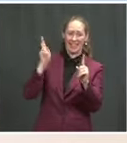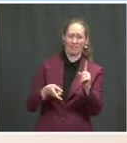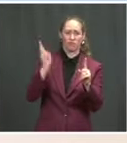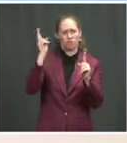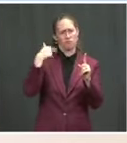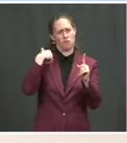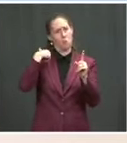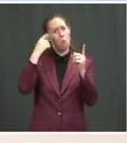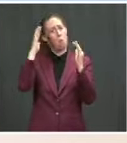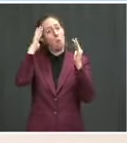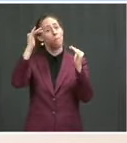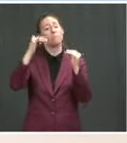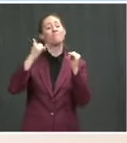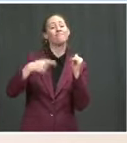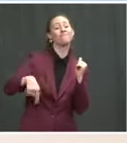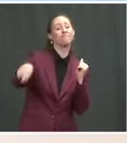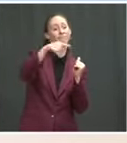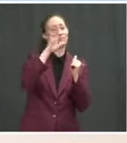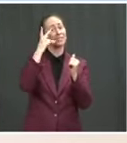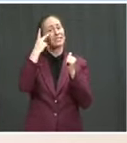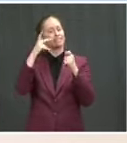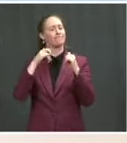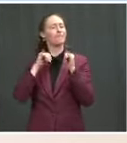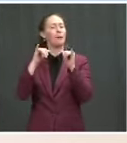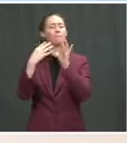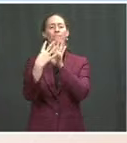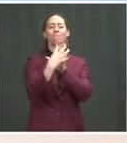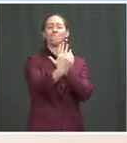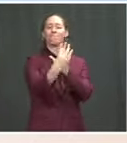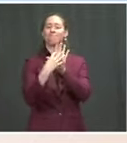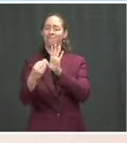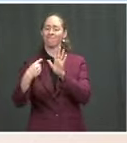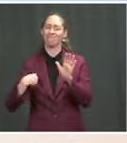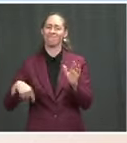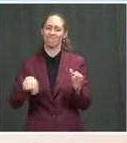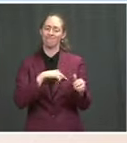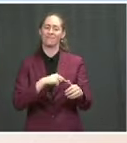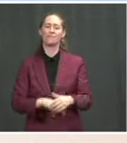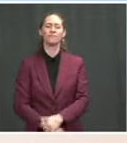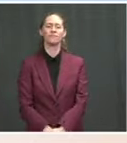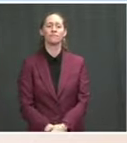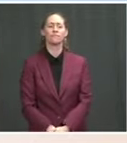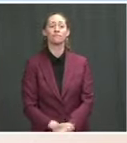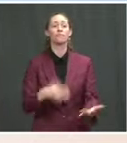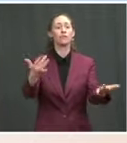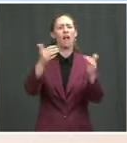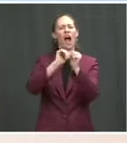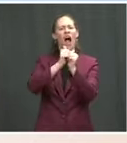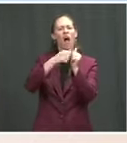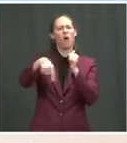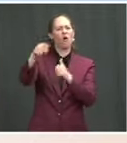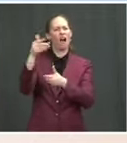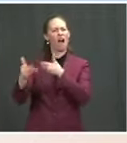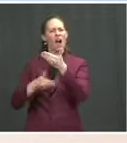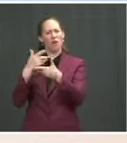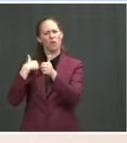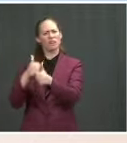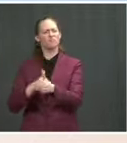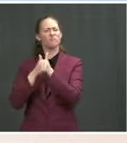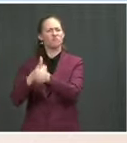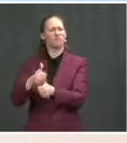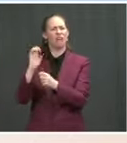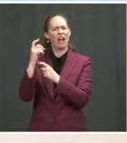those high ethics standards. That applies in how we operate. It also applies in how hiring is done. Can we get some, please? Go ahead, President.